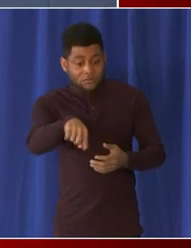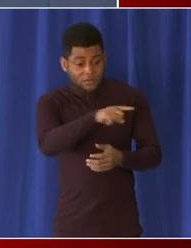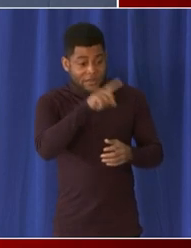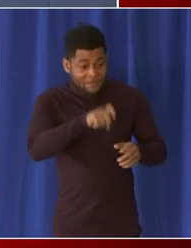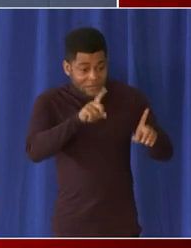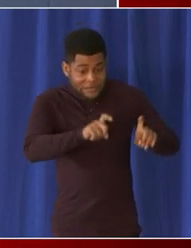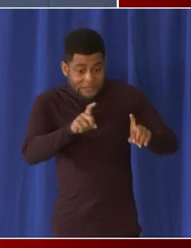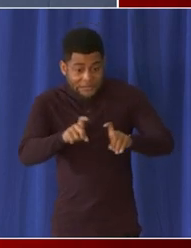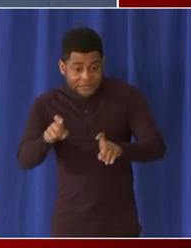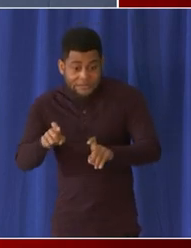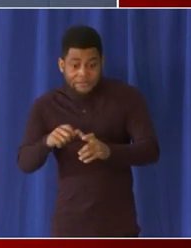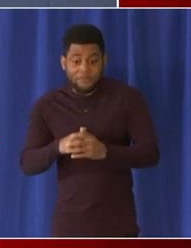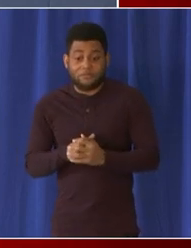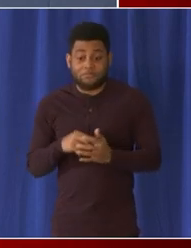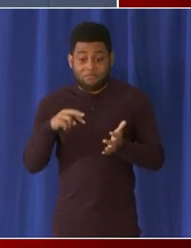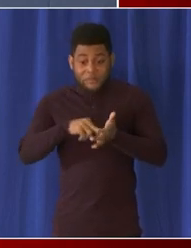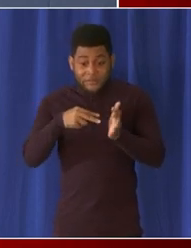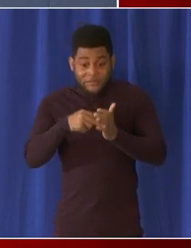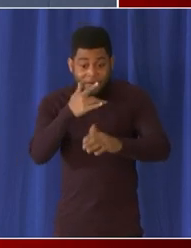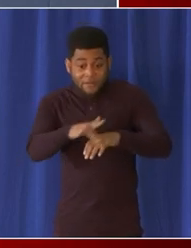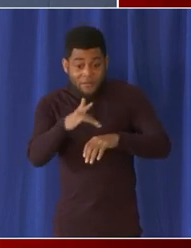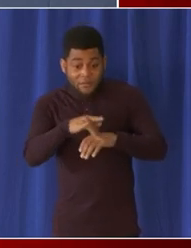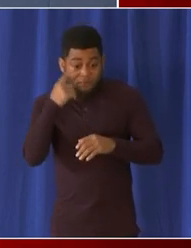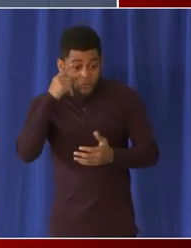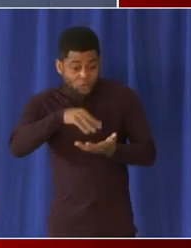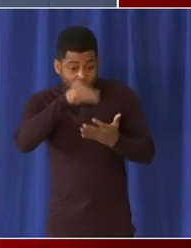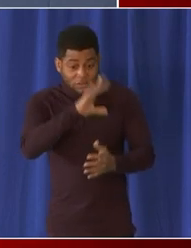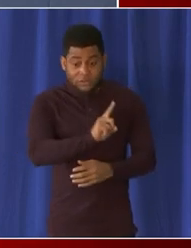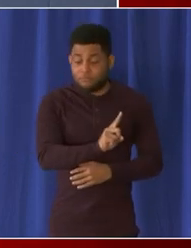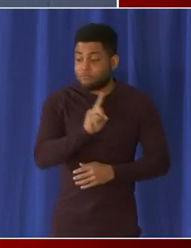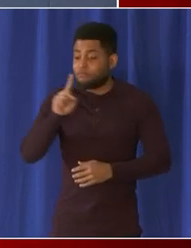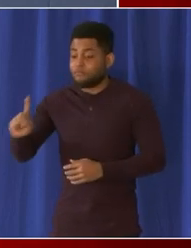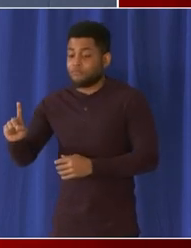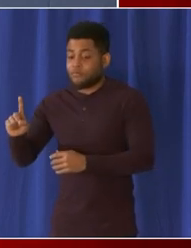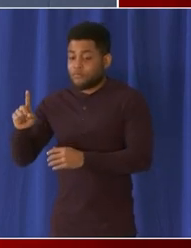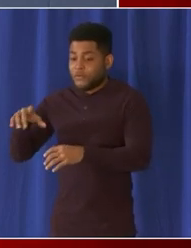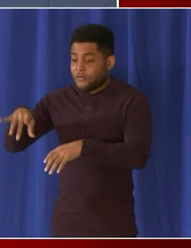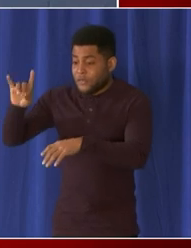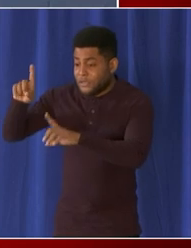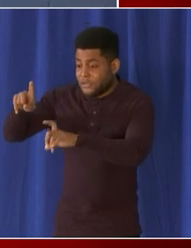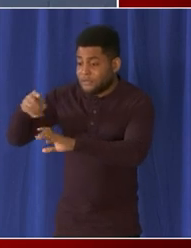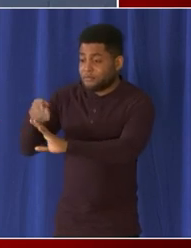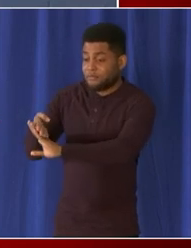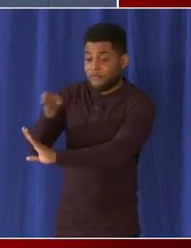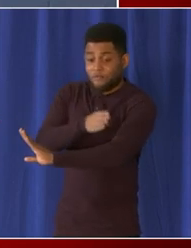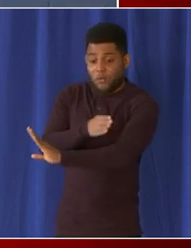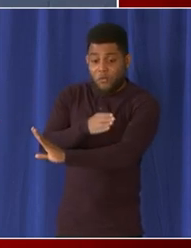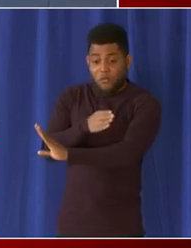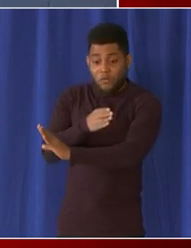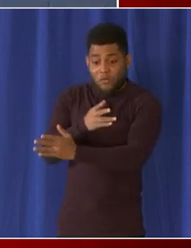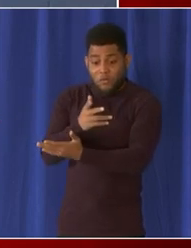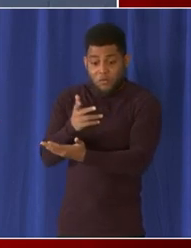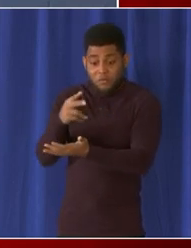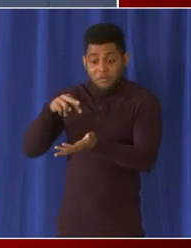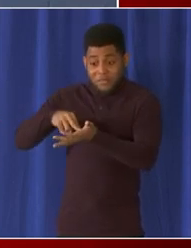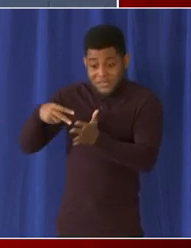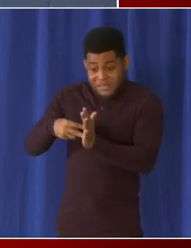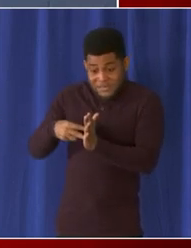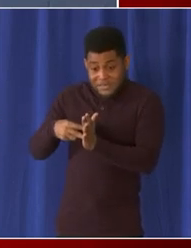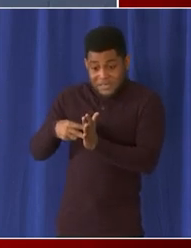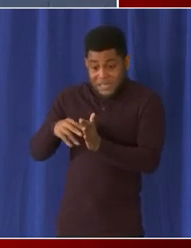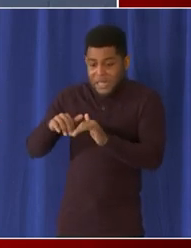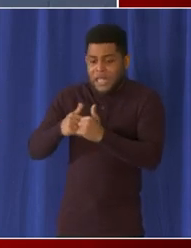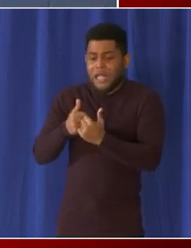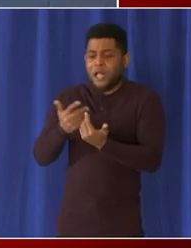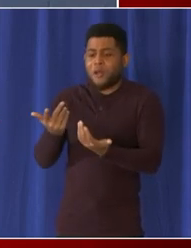up where staff would go in and pick up their test students would pick up their test everybody would upload on the same day and are you going to close